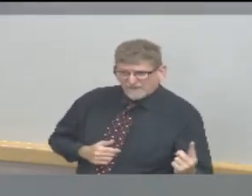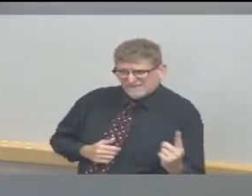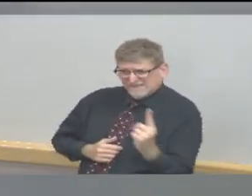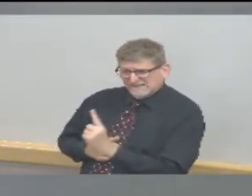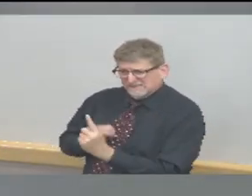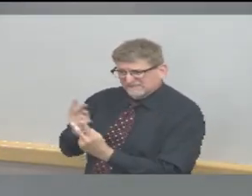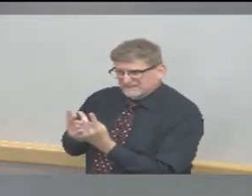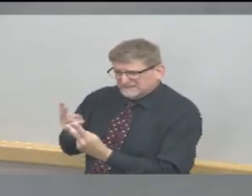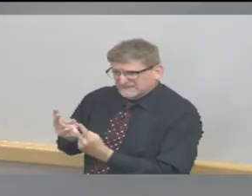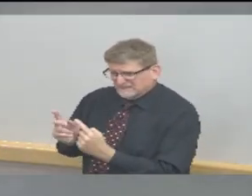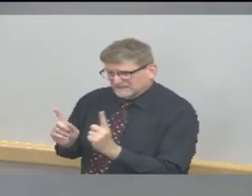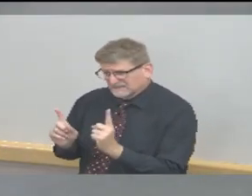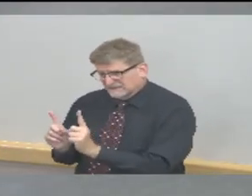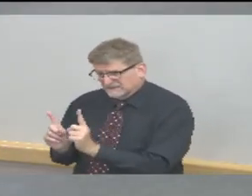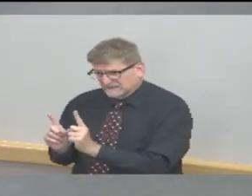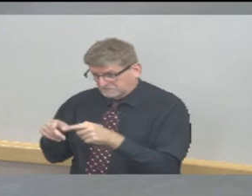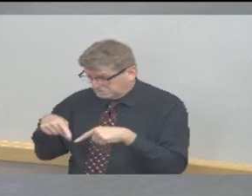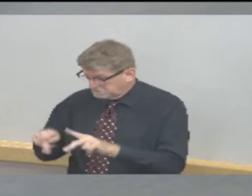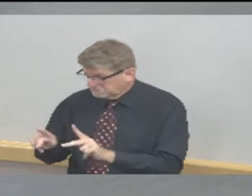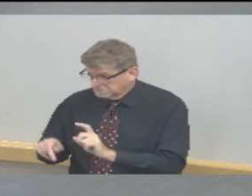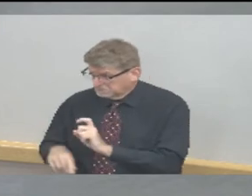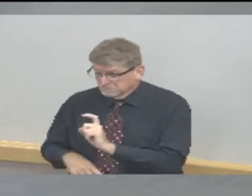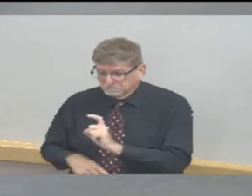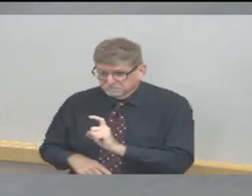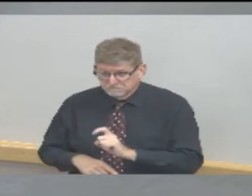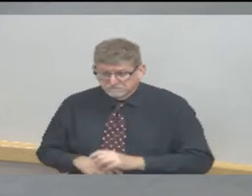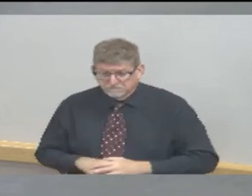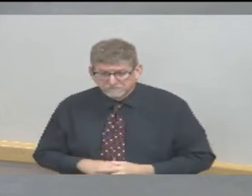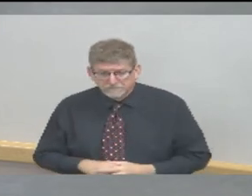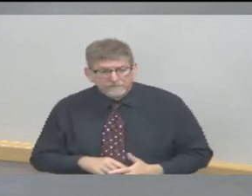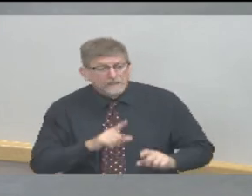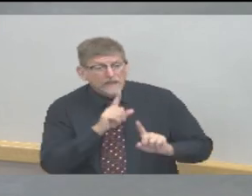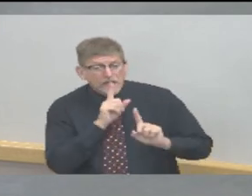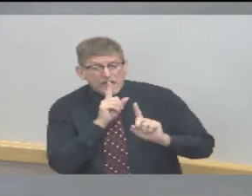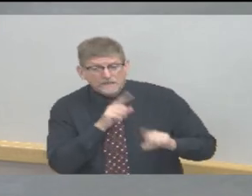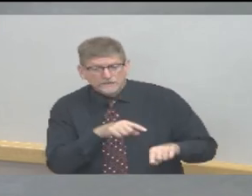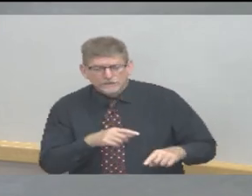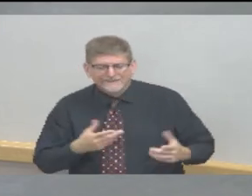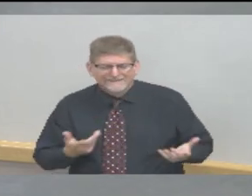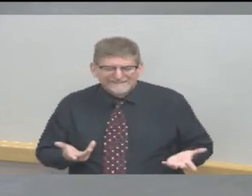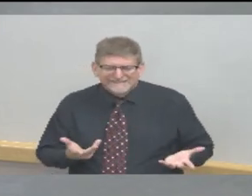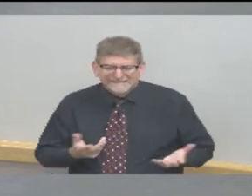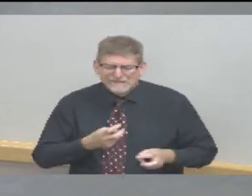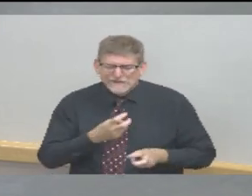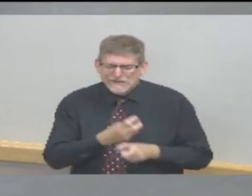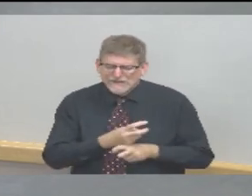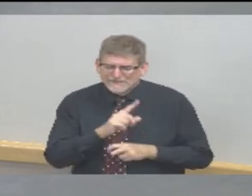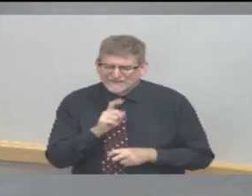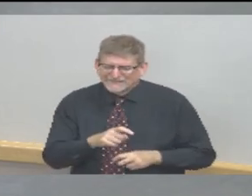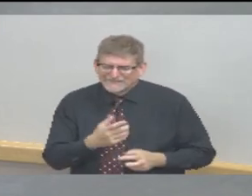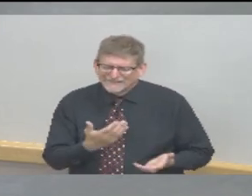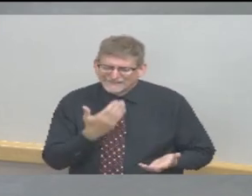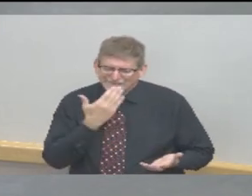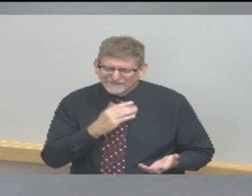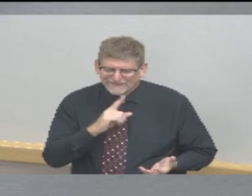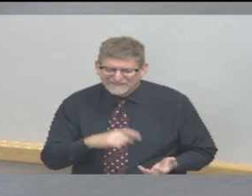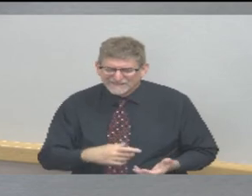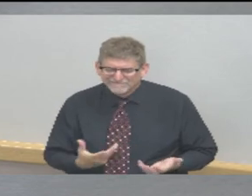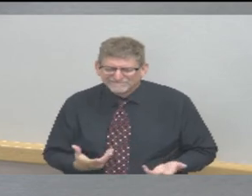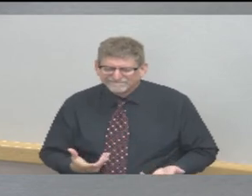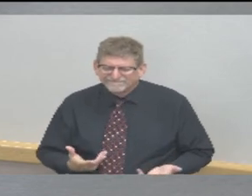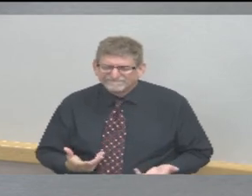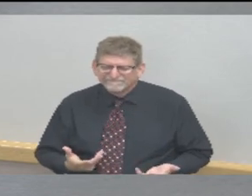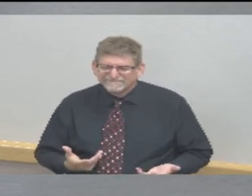especially in end-of-life situations, has been one of the most difficult